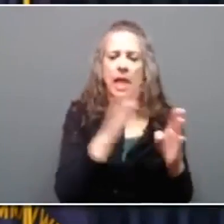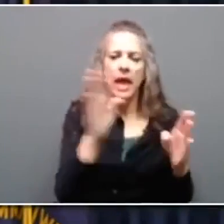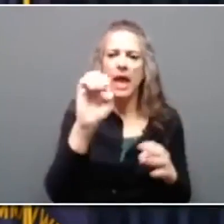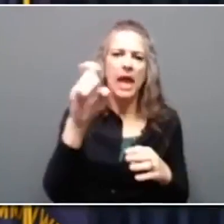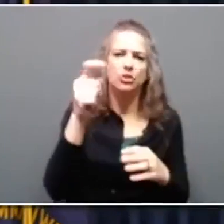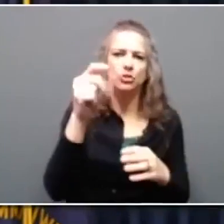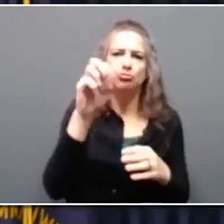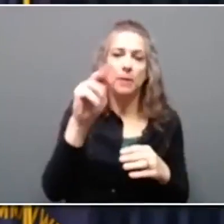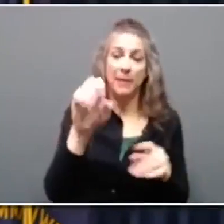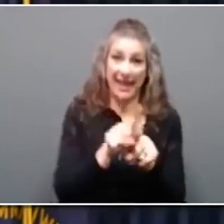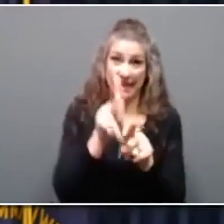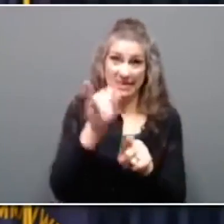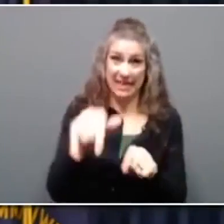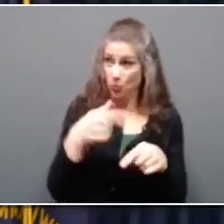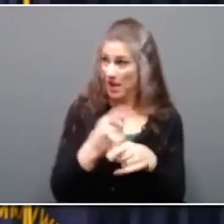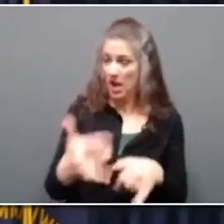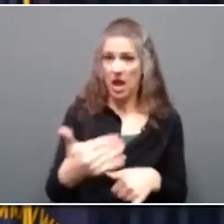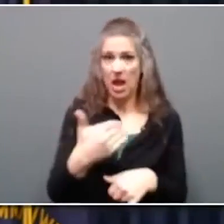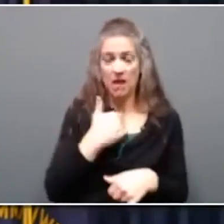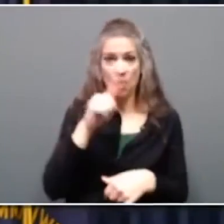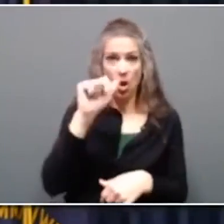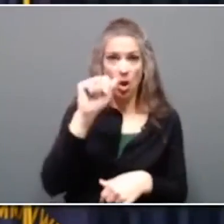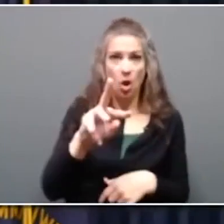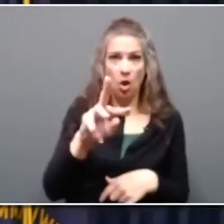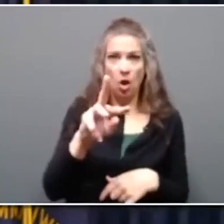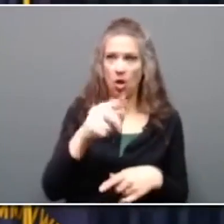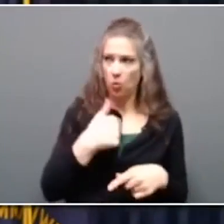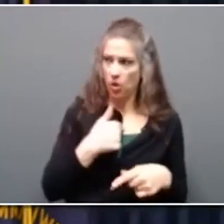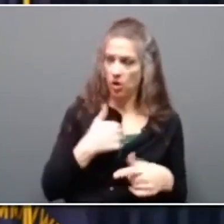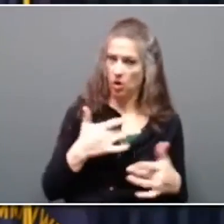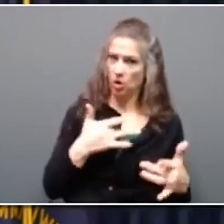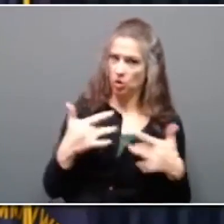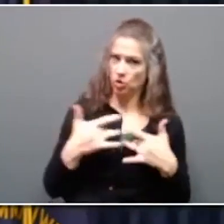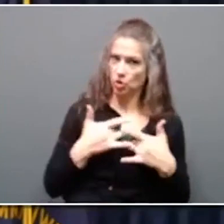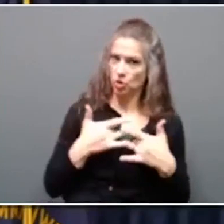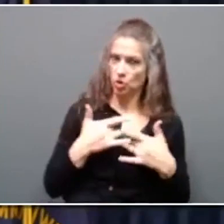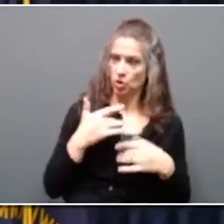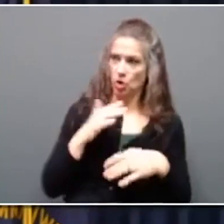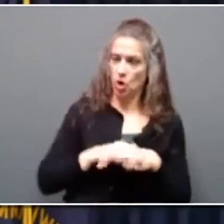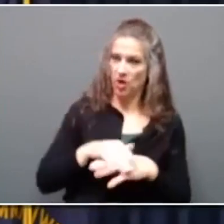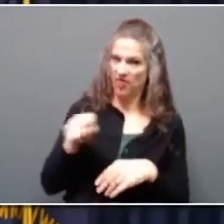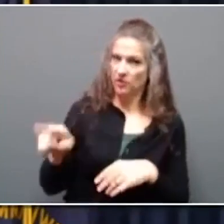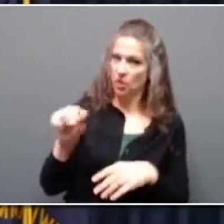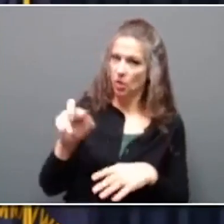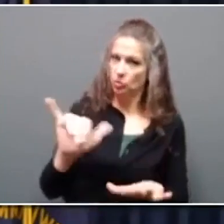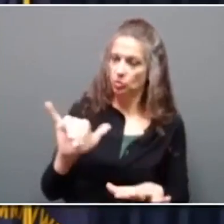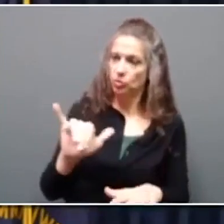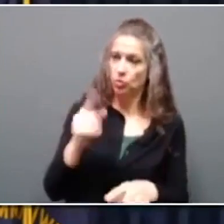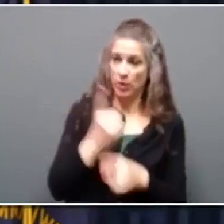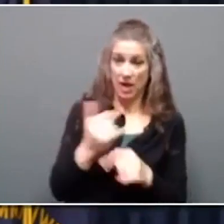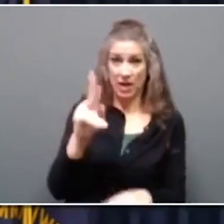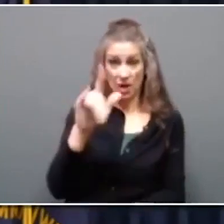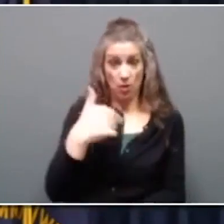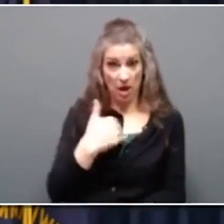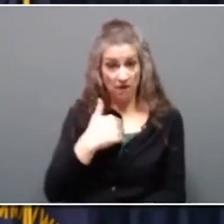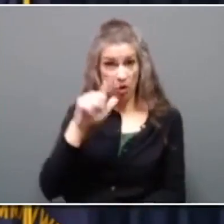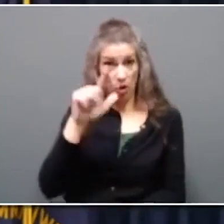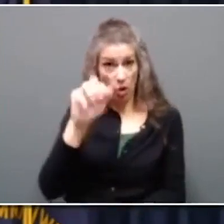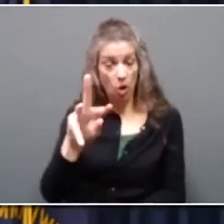a law that makes different people concerned, and we're concerned on this as well. I mean, in Kentucky, we have a law where